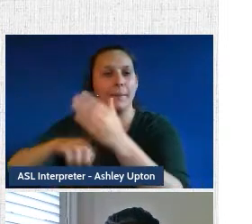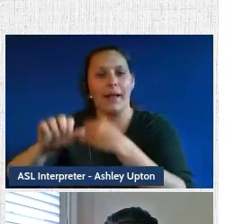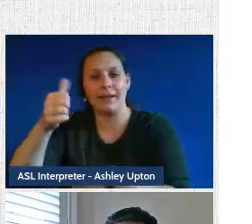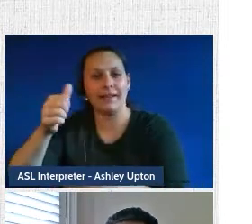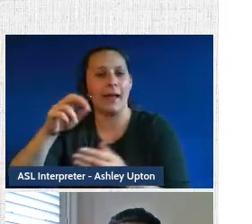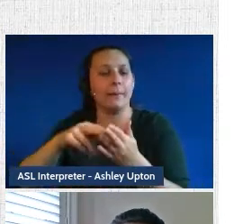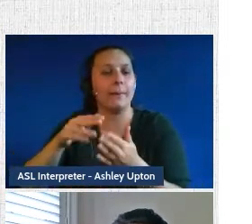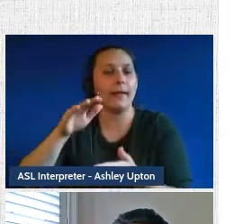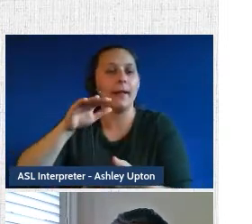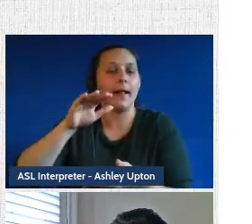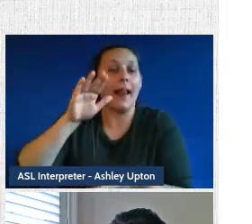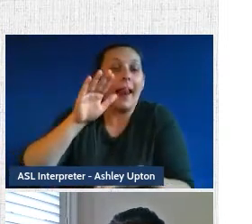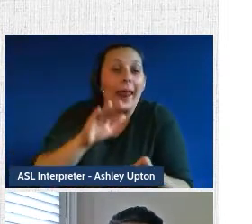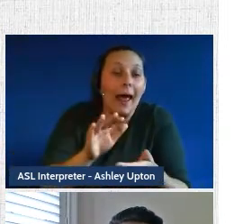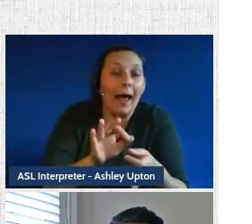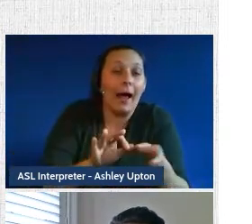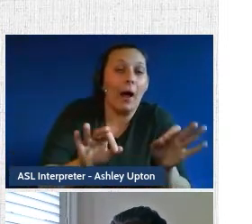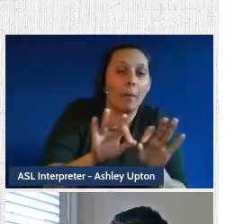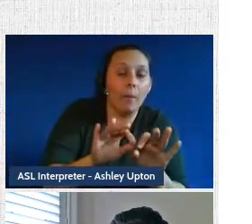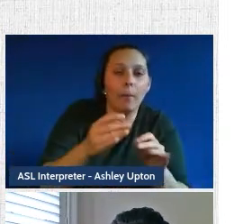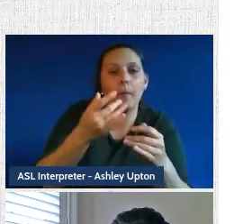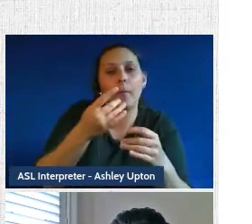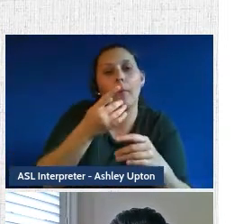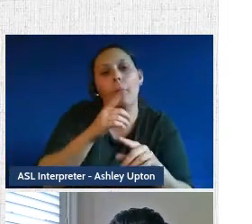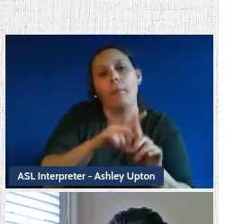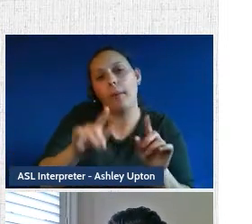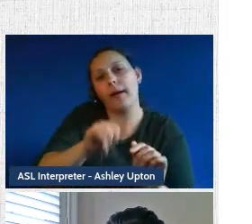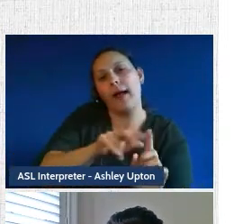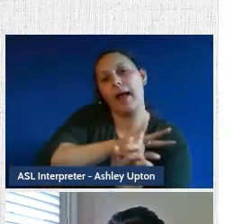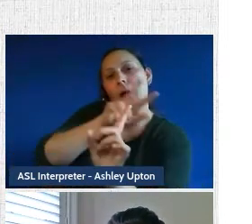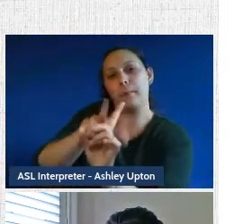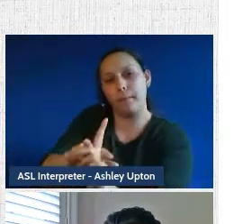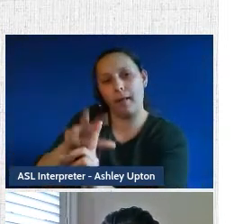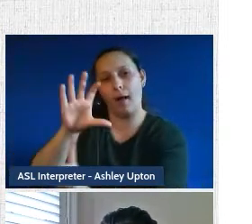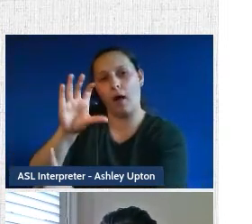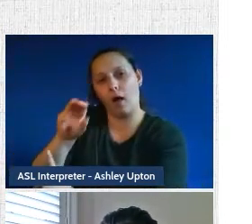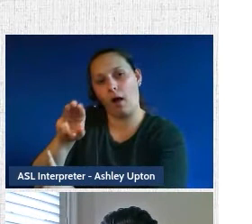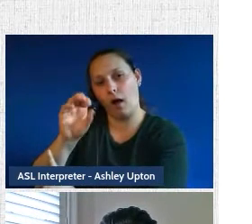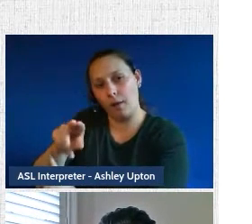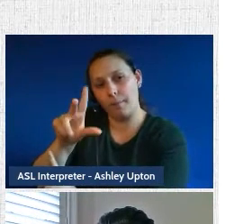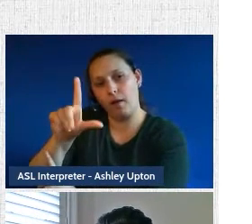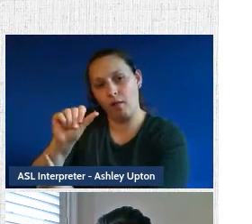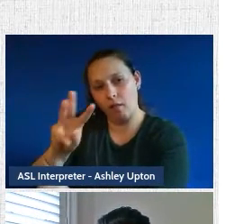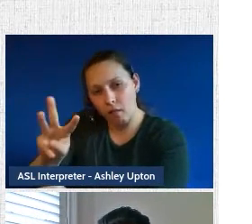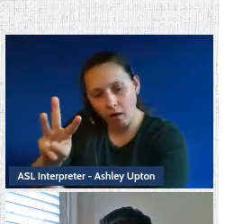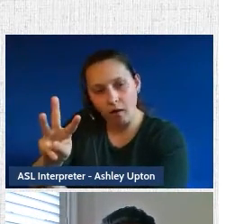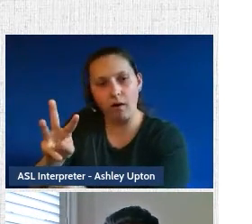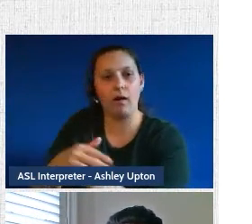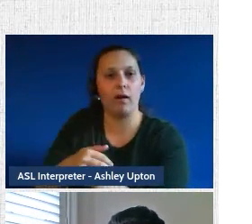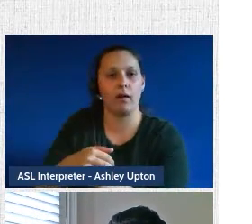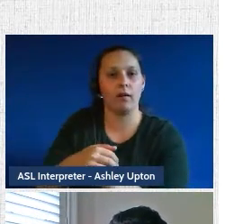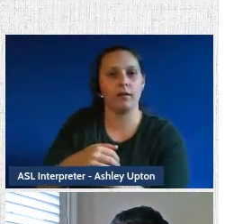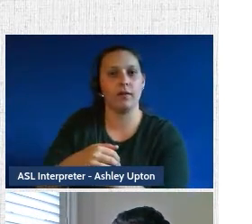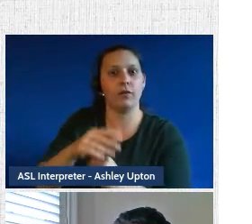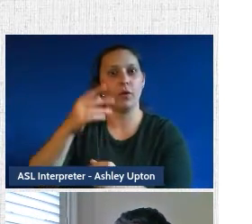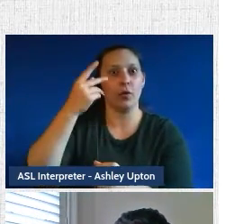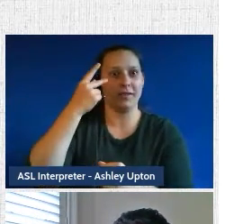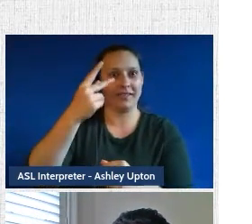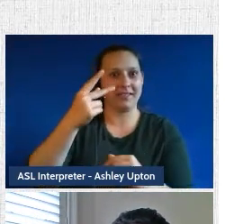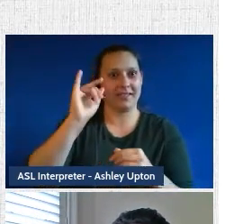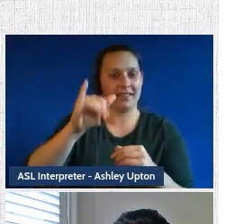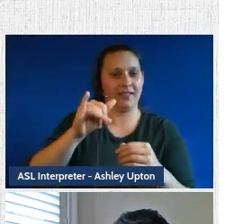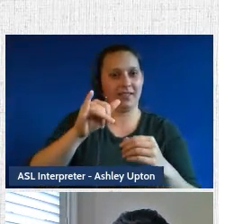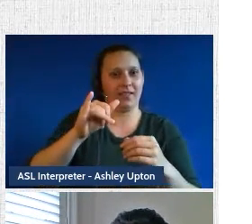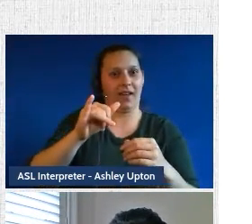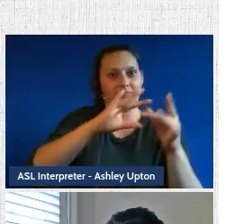still relevant factors to a common law determination of a case. And so you know, users are essentially behind the scenes going through a